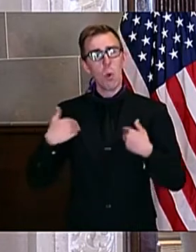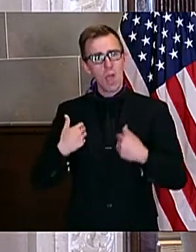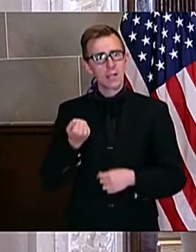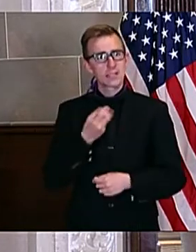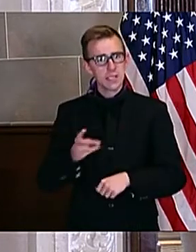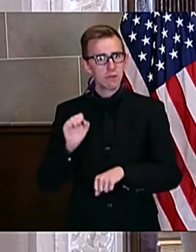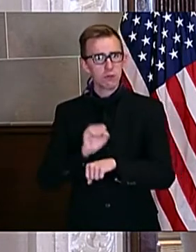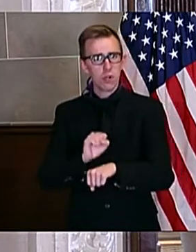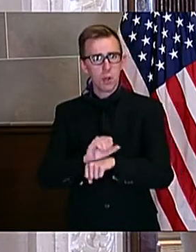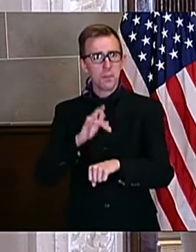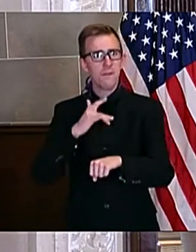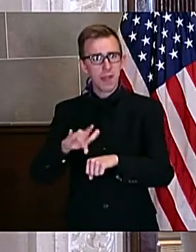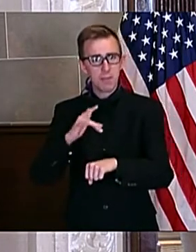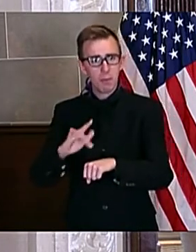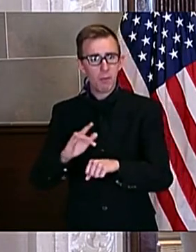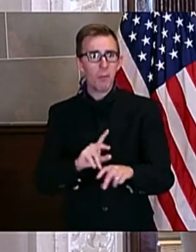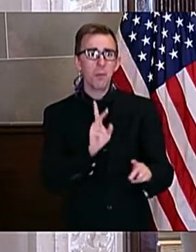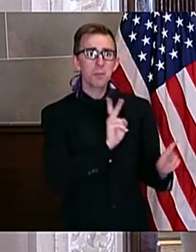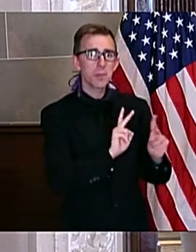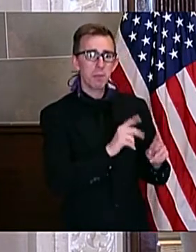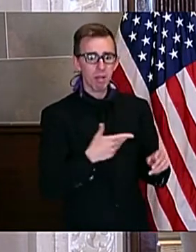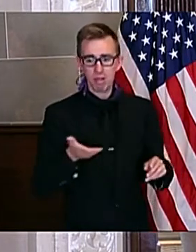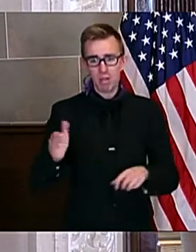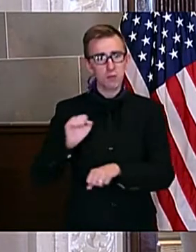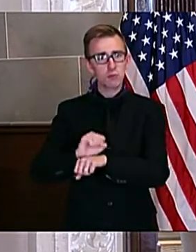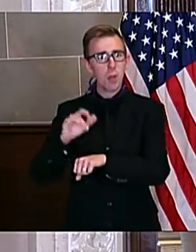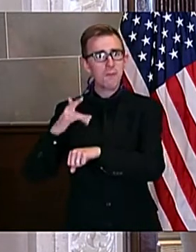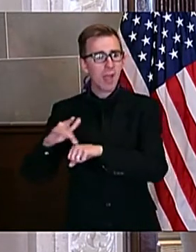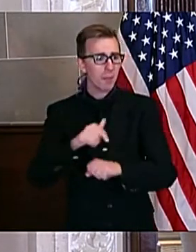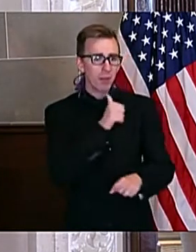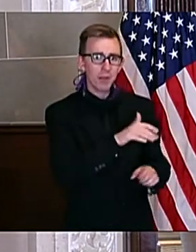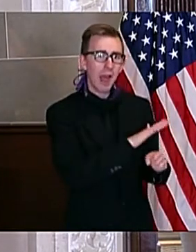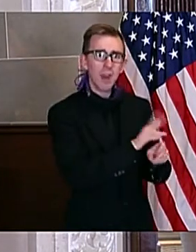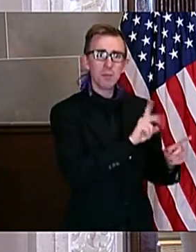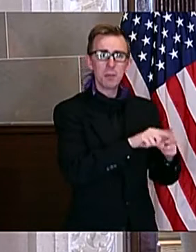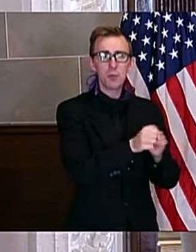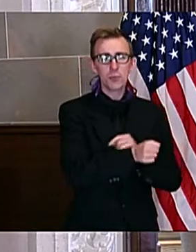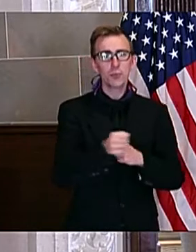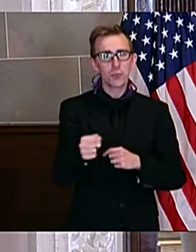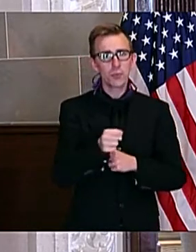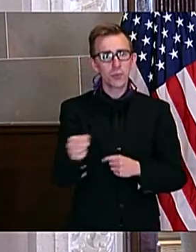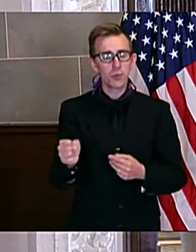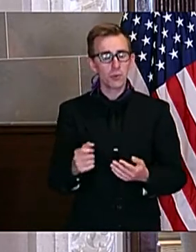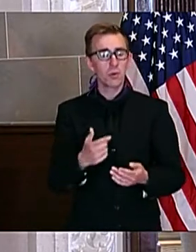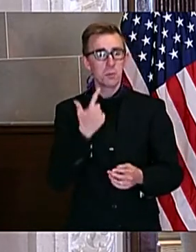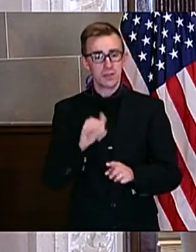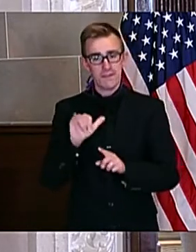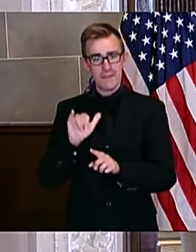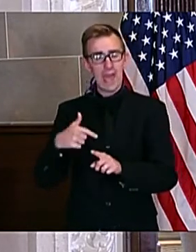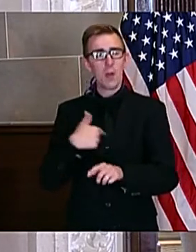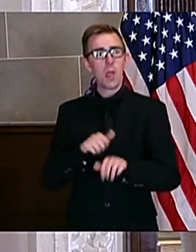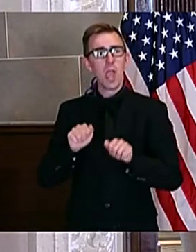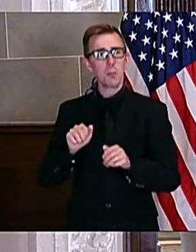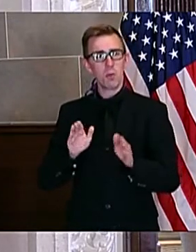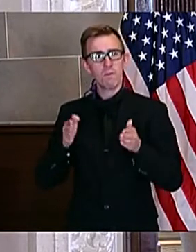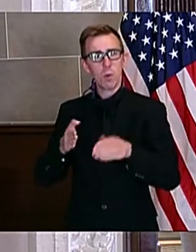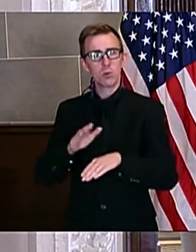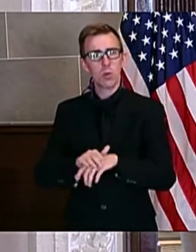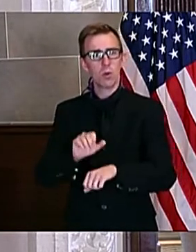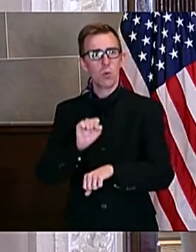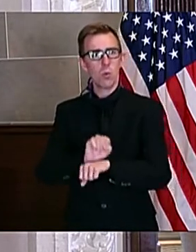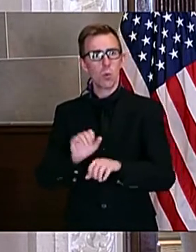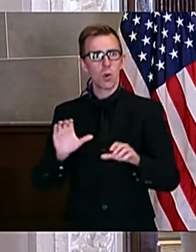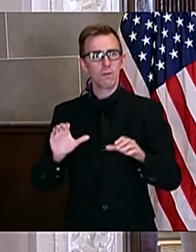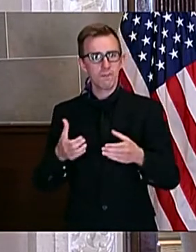than we have had people to fill them. Because of this, we have been able to focus on our workforce and infrastructure